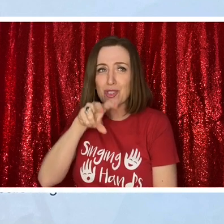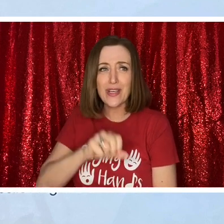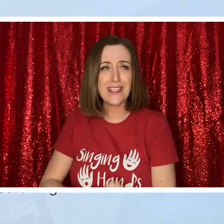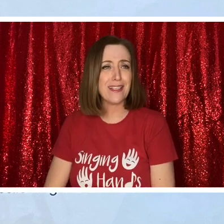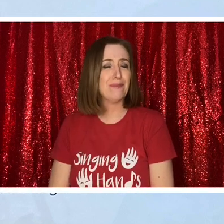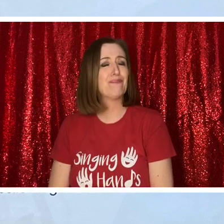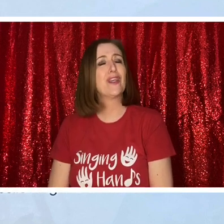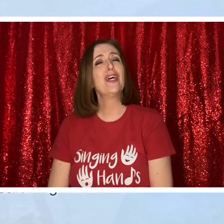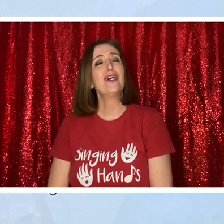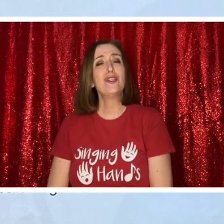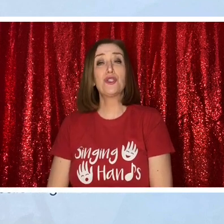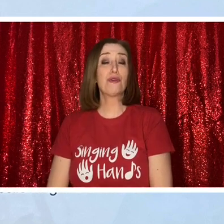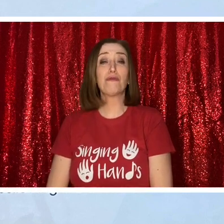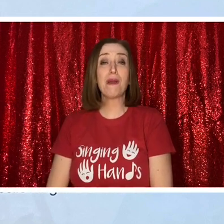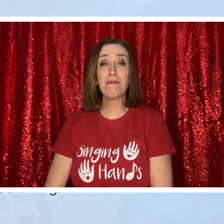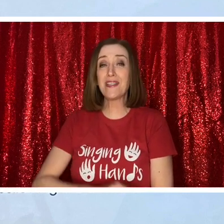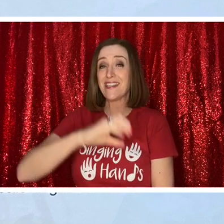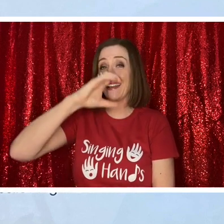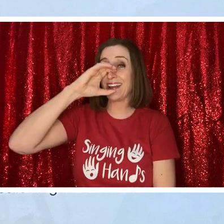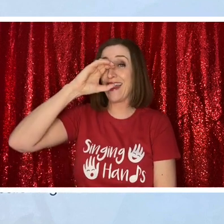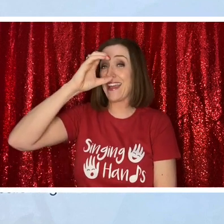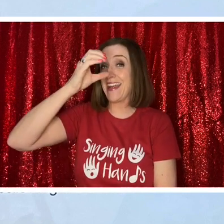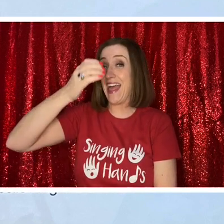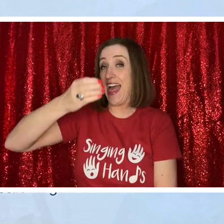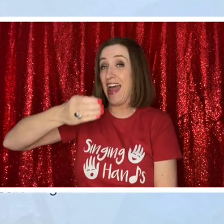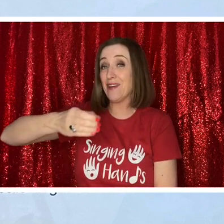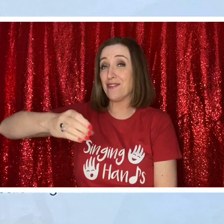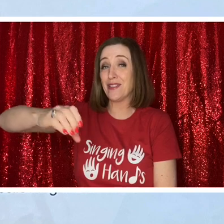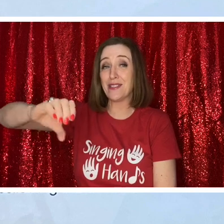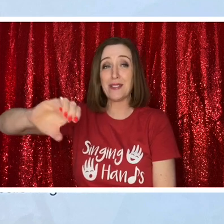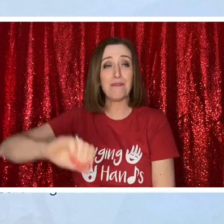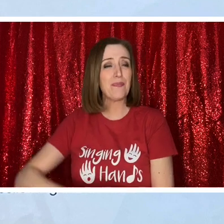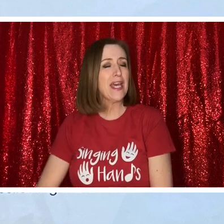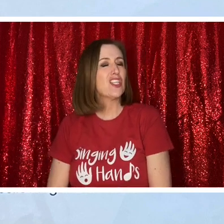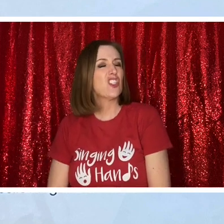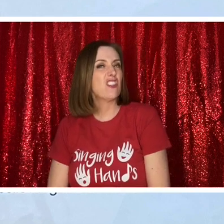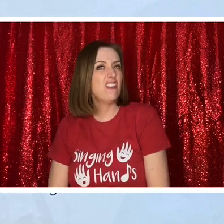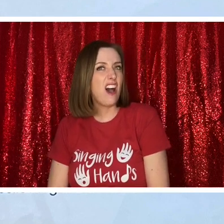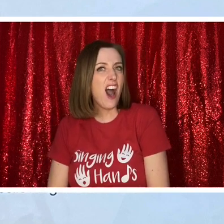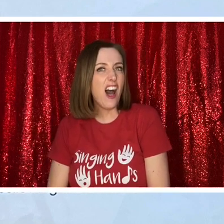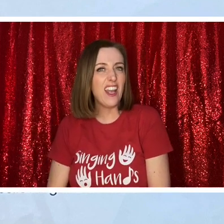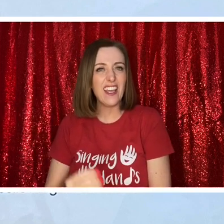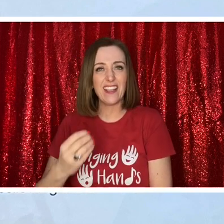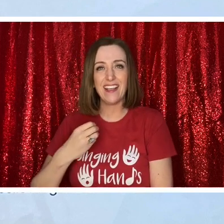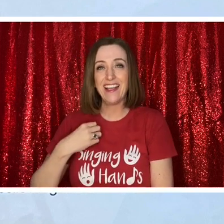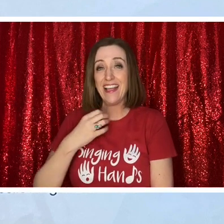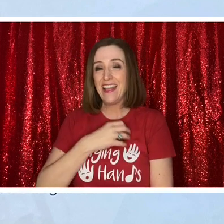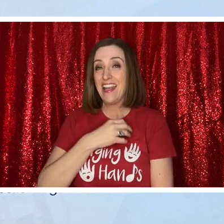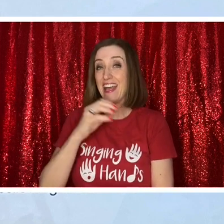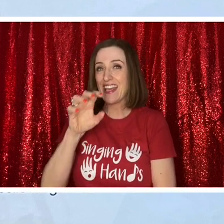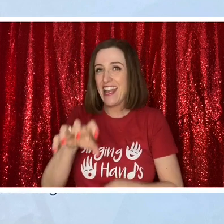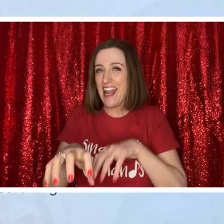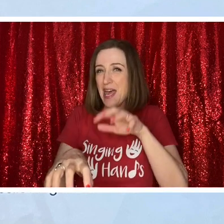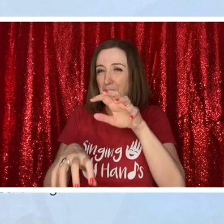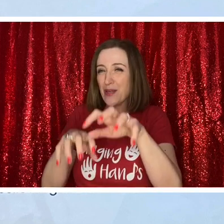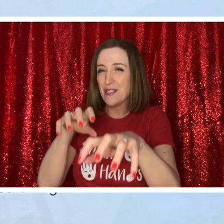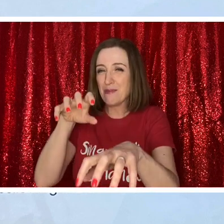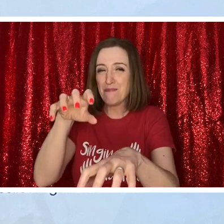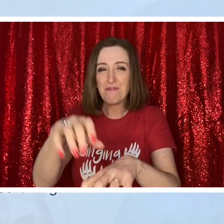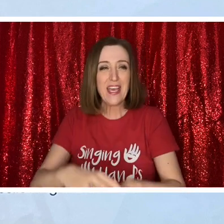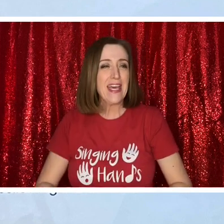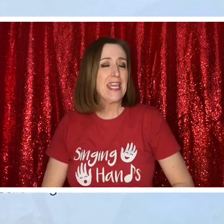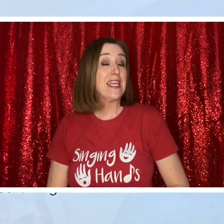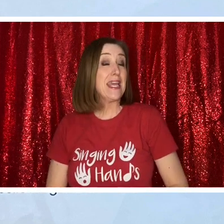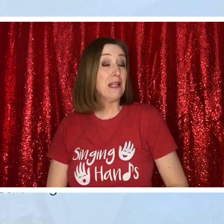constrictor, trumpeting like an elephant, snarling like a leopard,